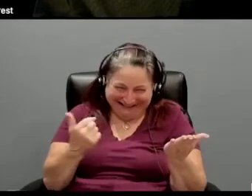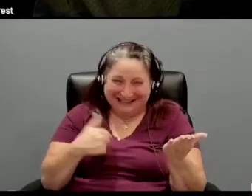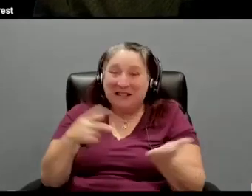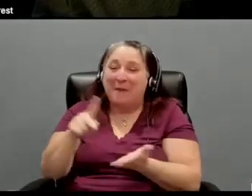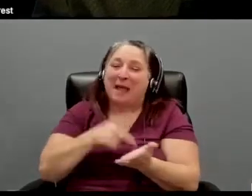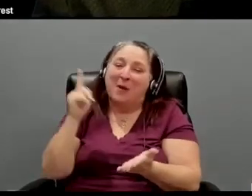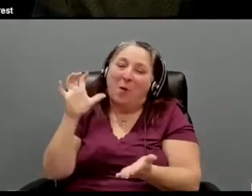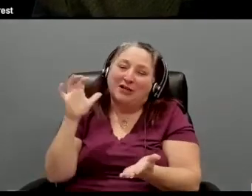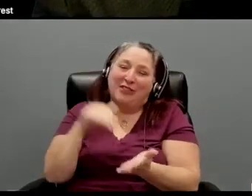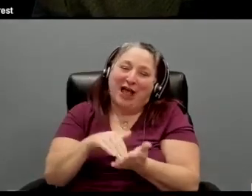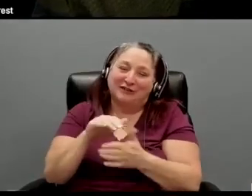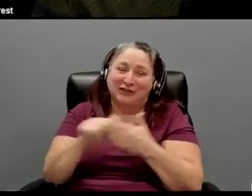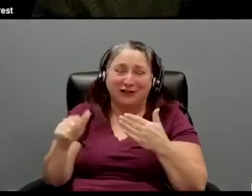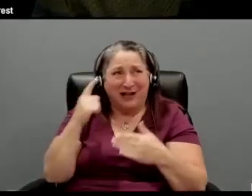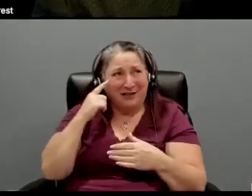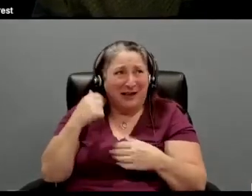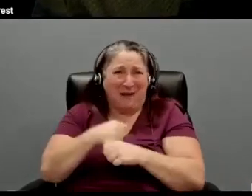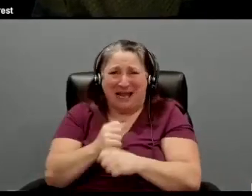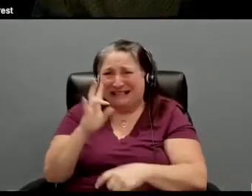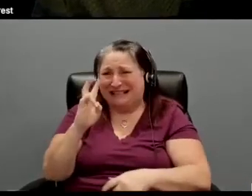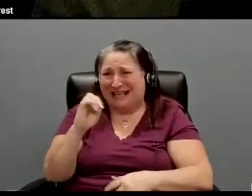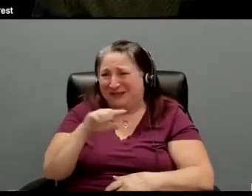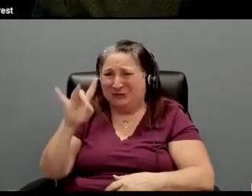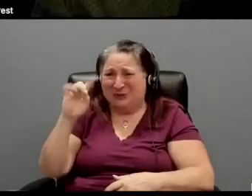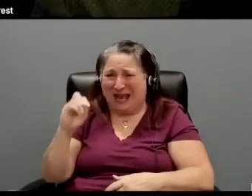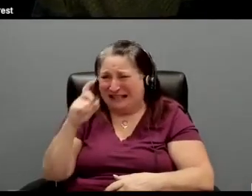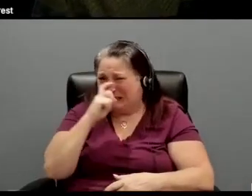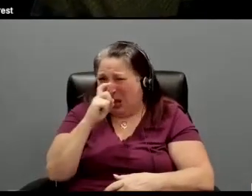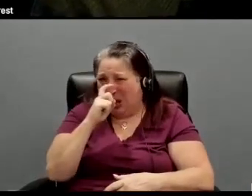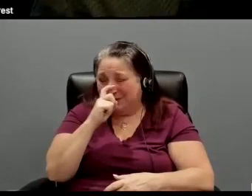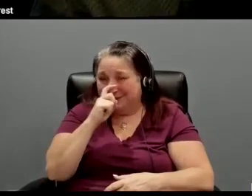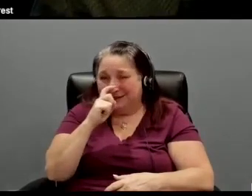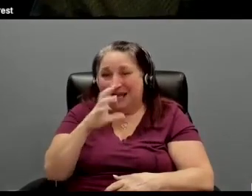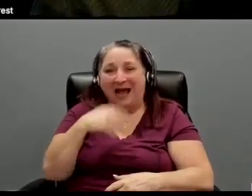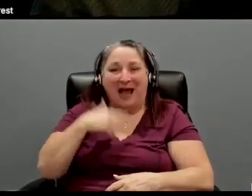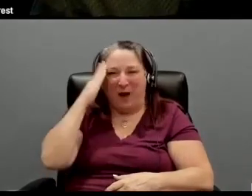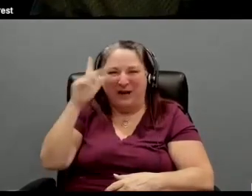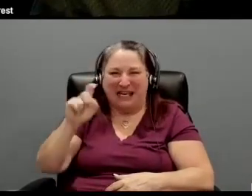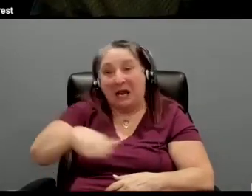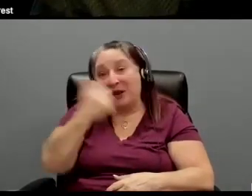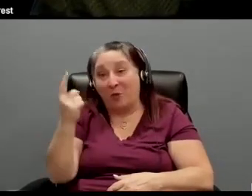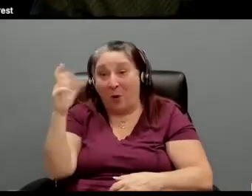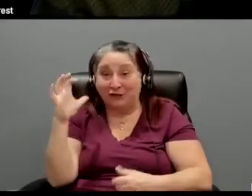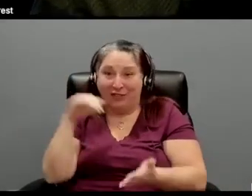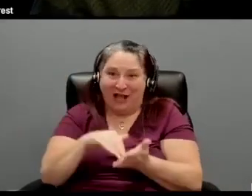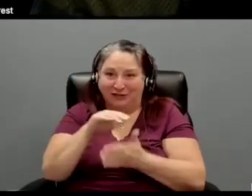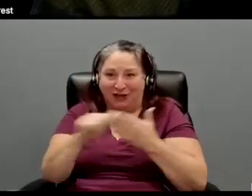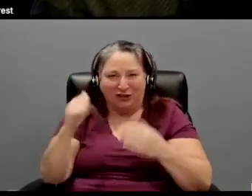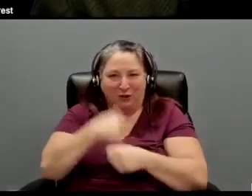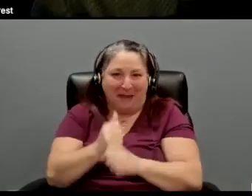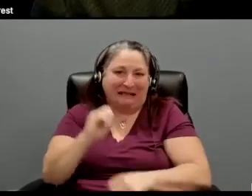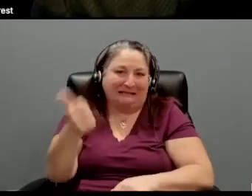dollars for like, I think I made 70 or 80 of those things. And I would need another hundred thousand dollars just for another 10.